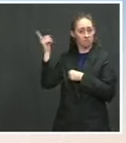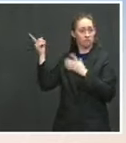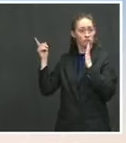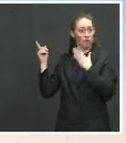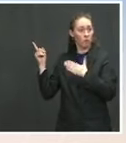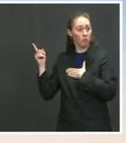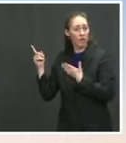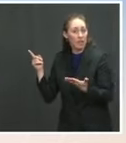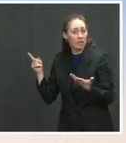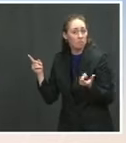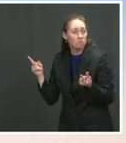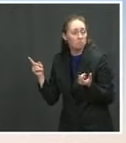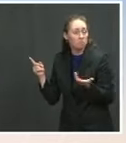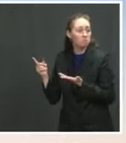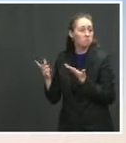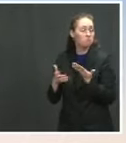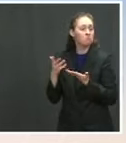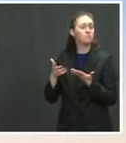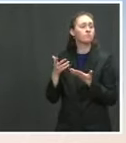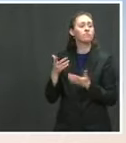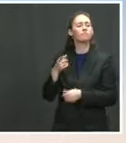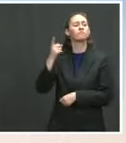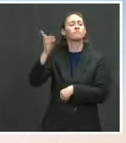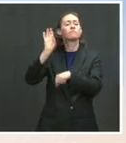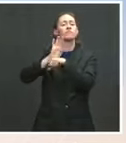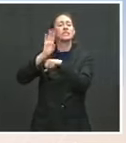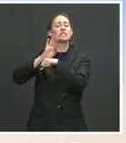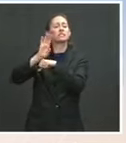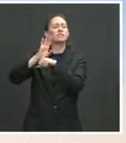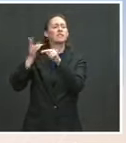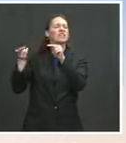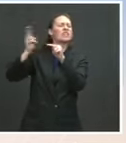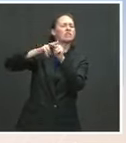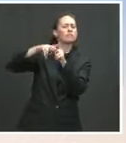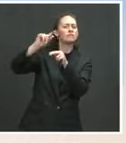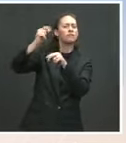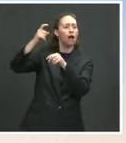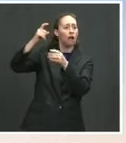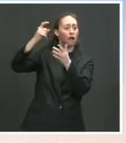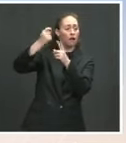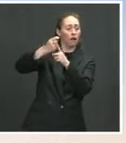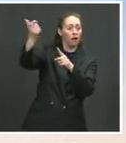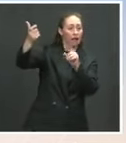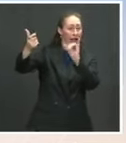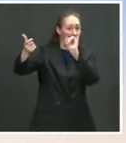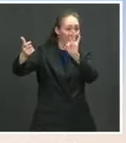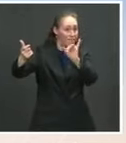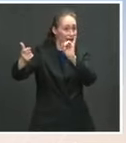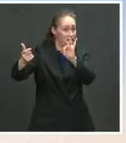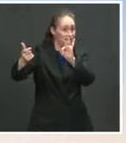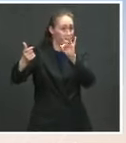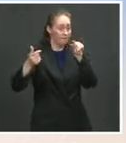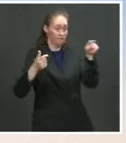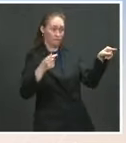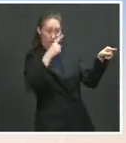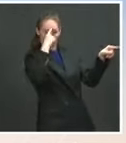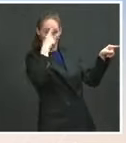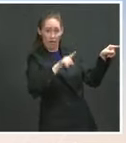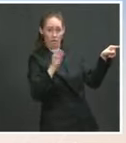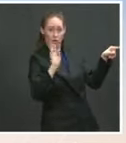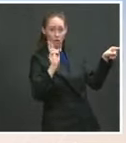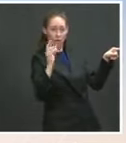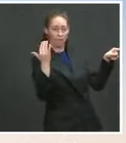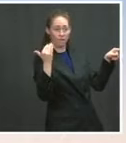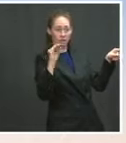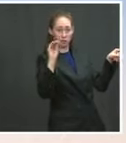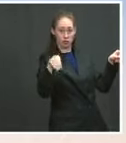this increase in the corporate tax rate if Republicans agreed to a minimum 15 percent corporate tax rate?